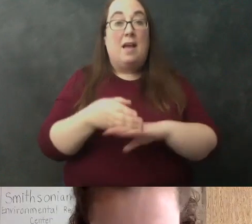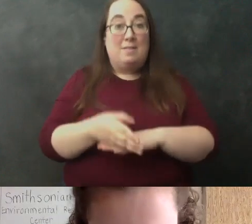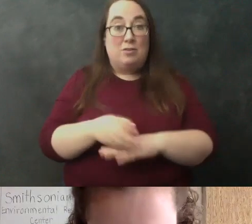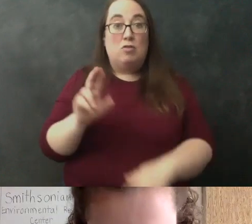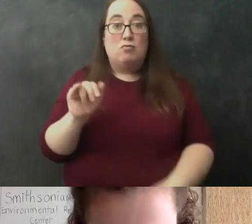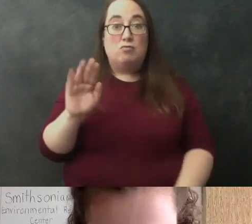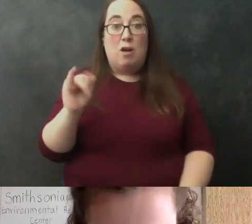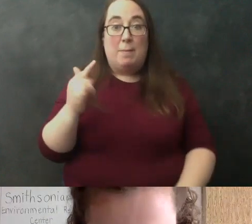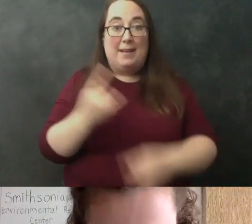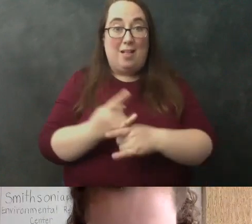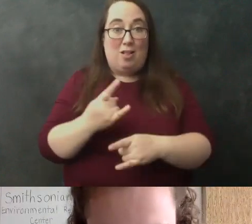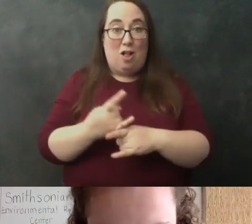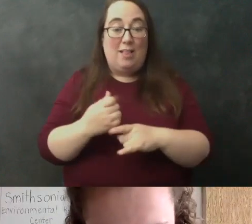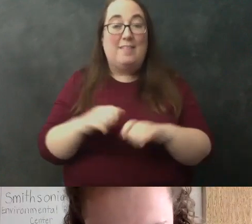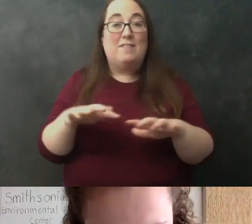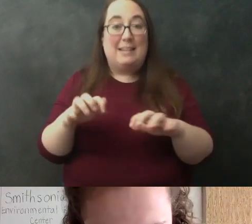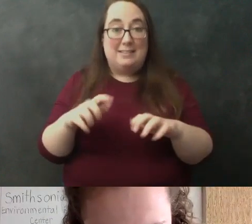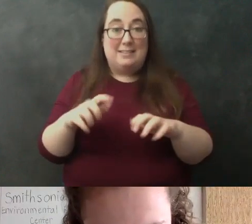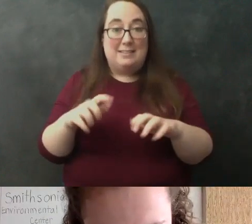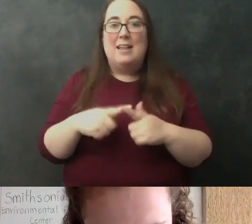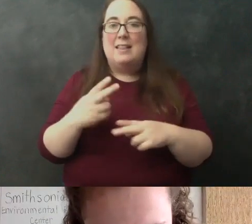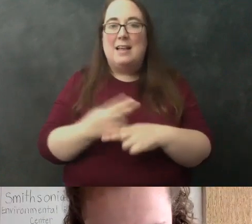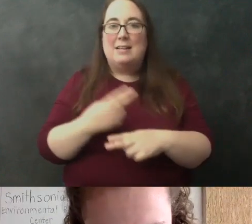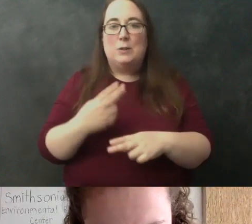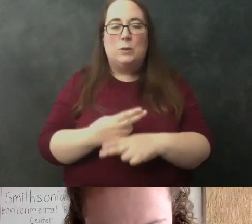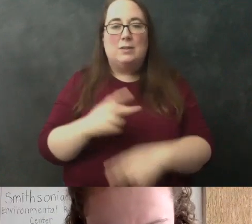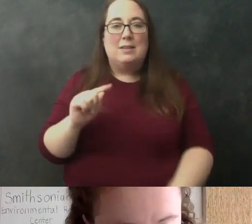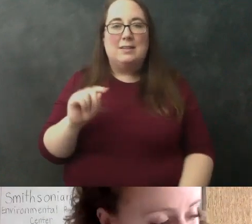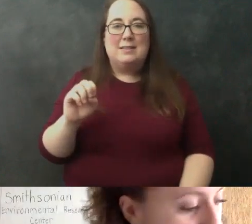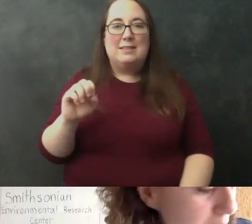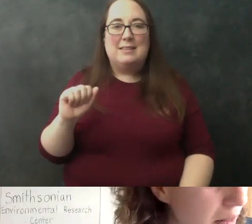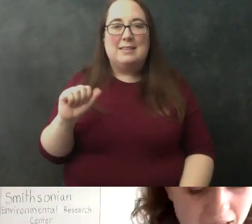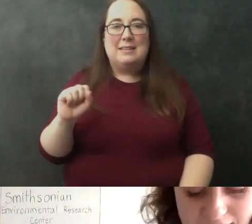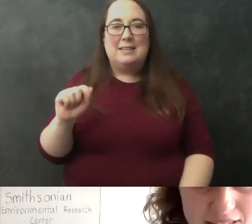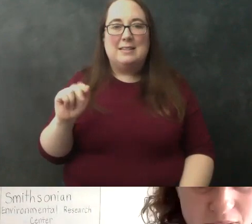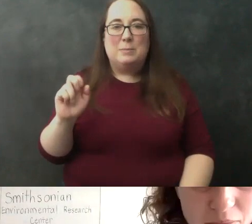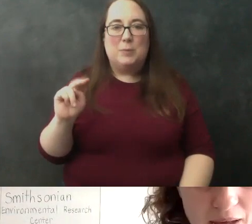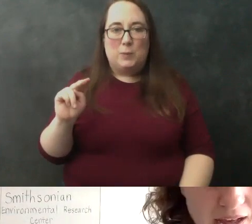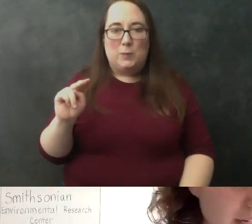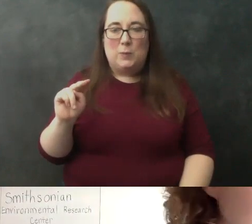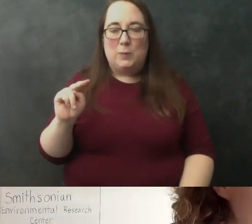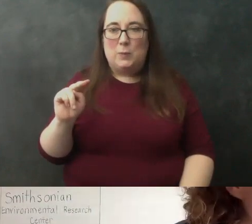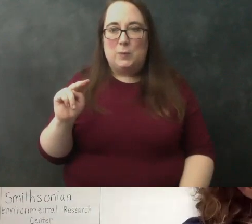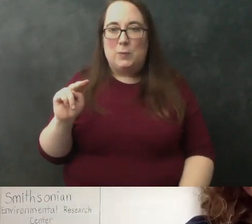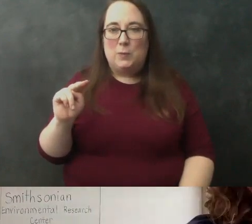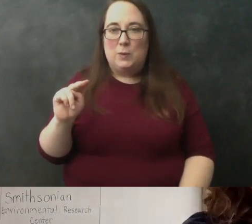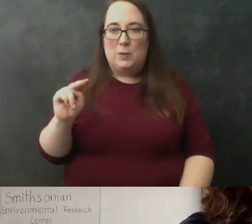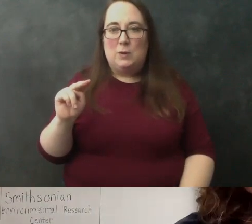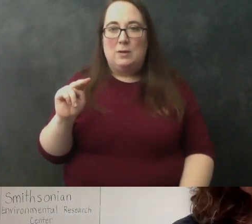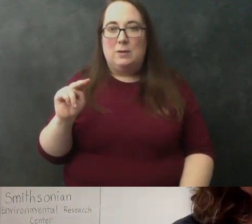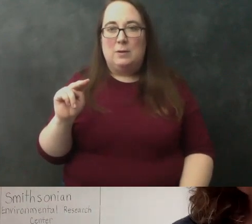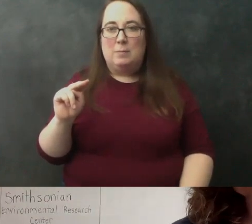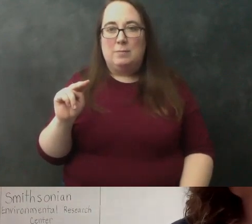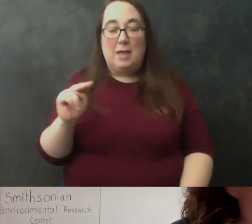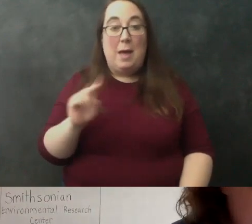we're going to use the teaspoon and into the plastic bag teaspoon